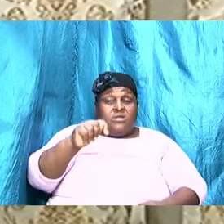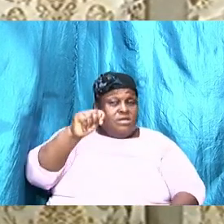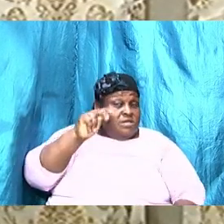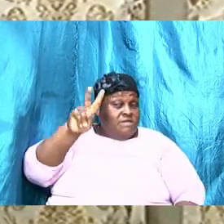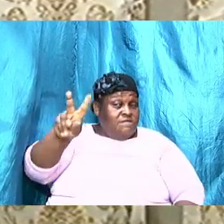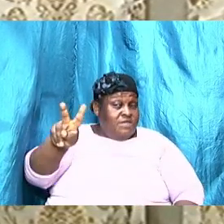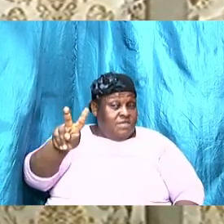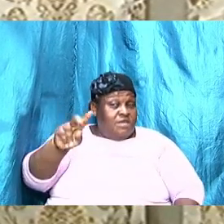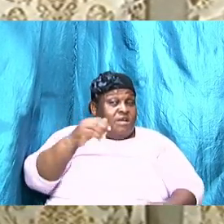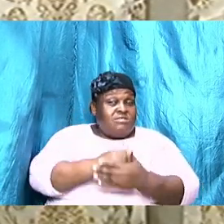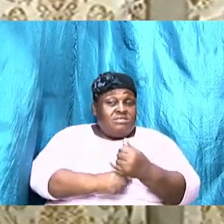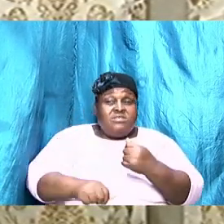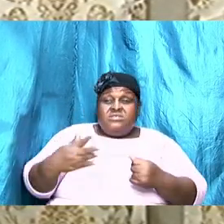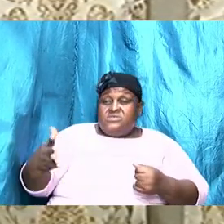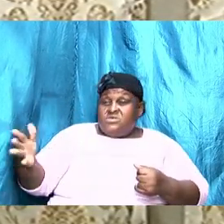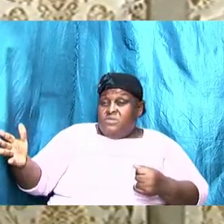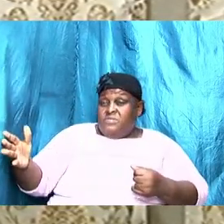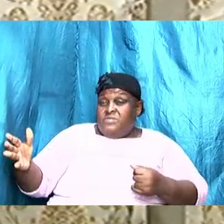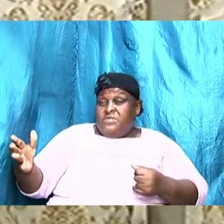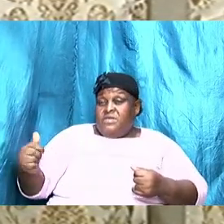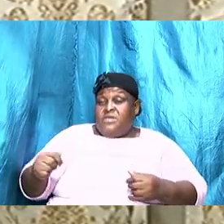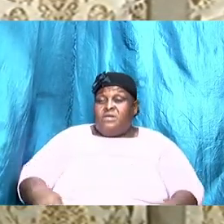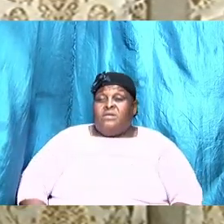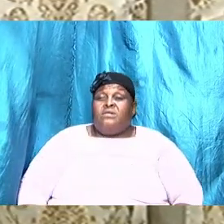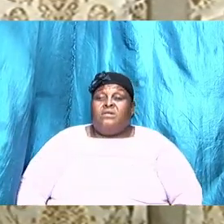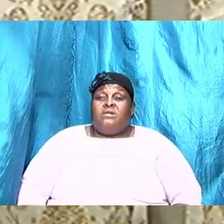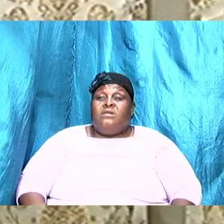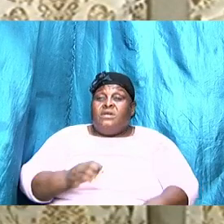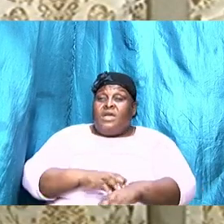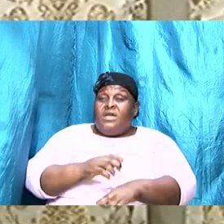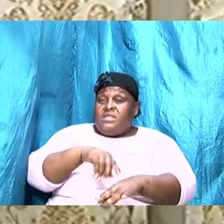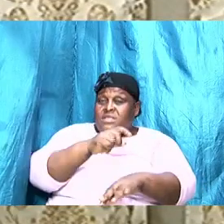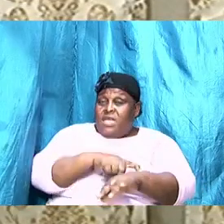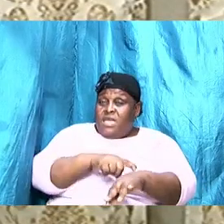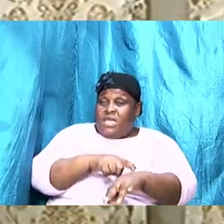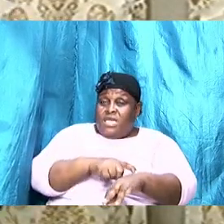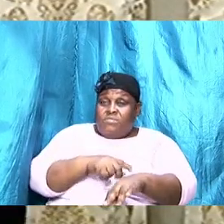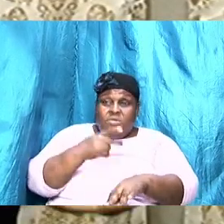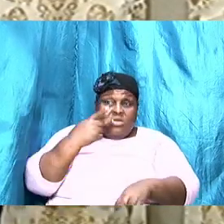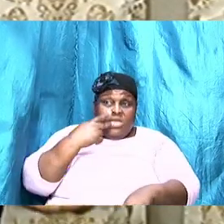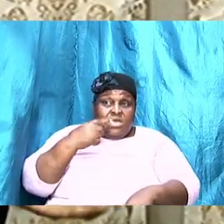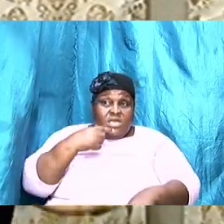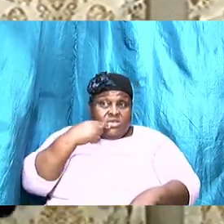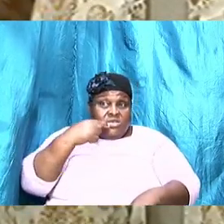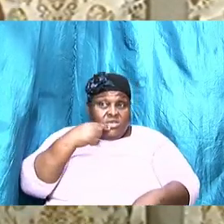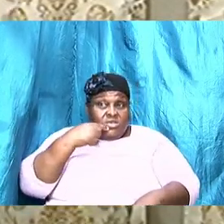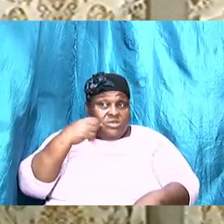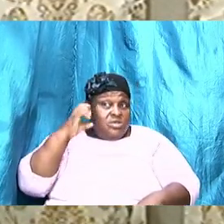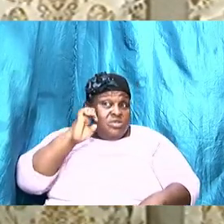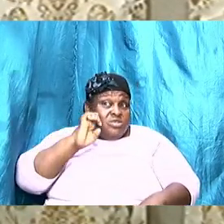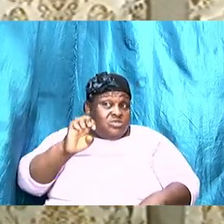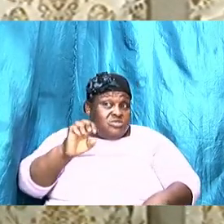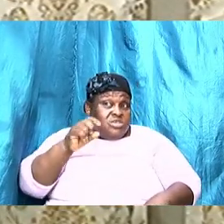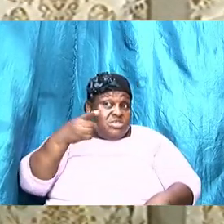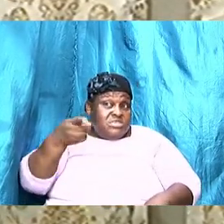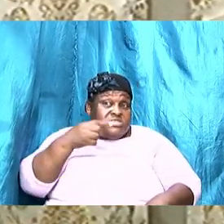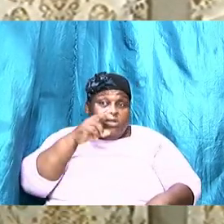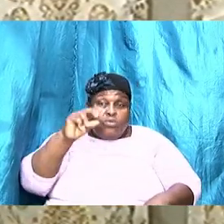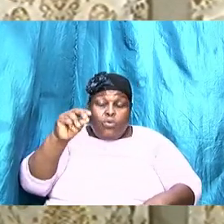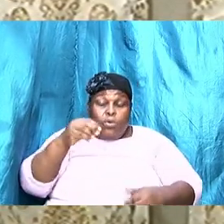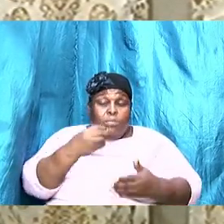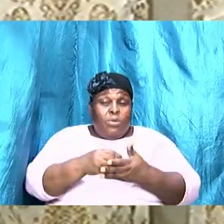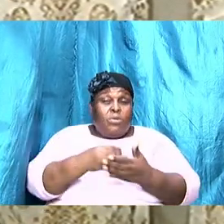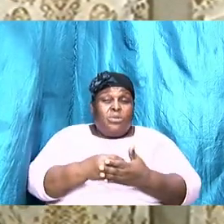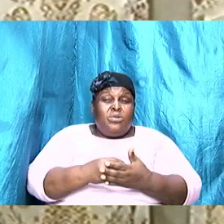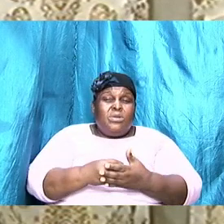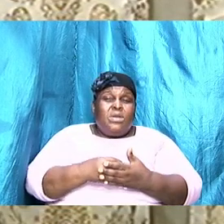or some other fancy stuff at a time when she told him that there was no money and so the distrust is there and said how